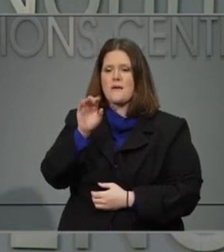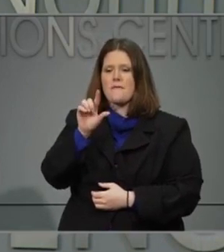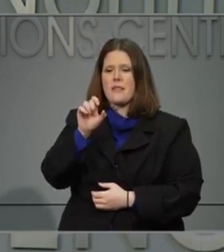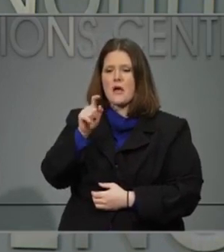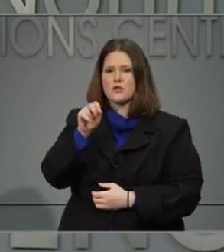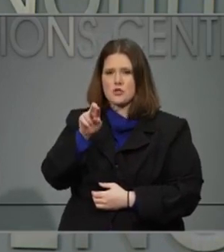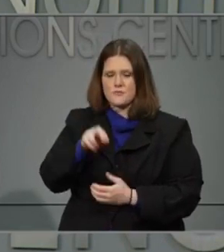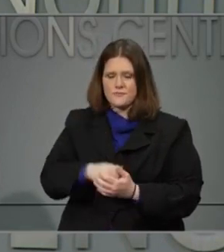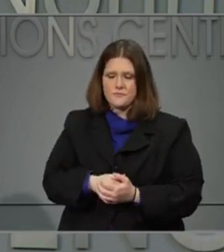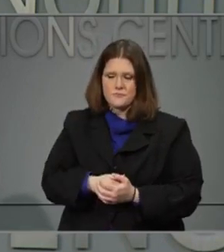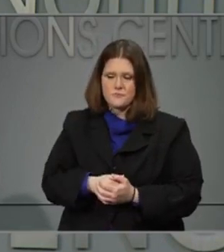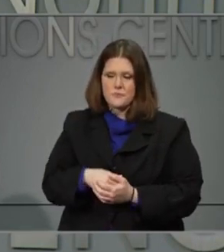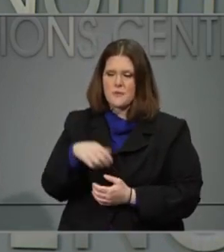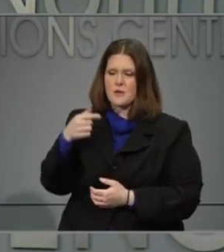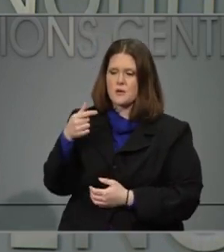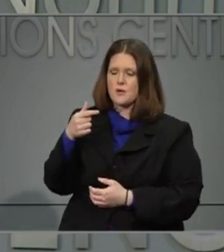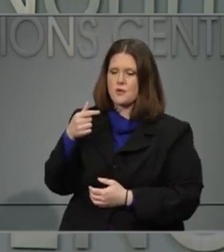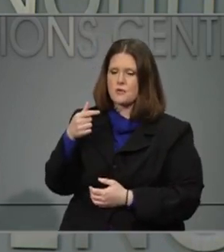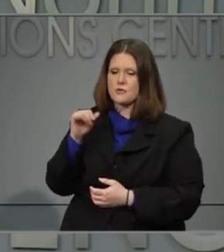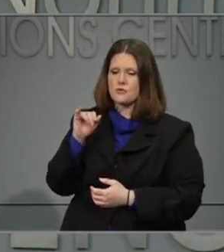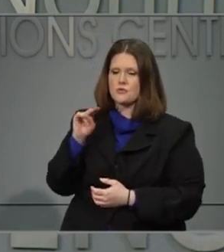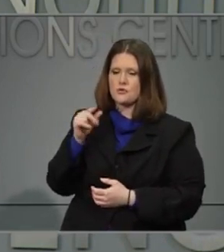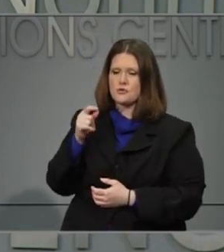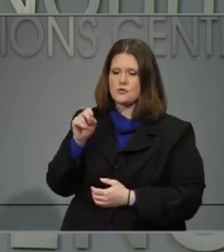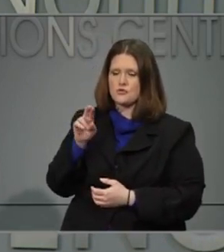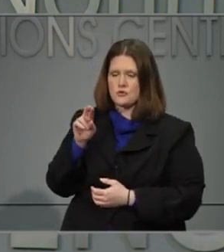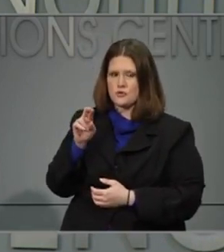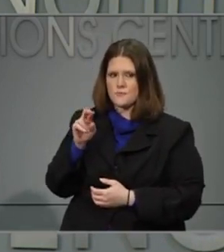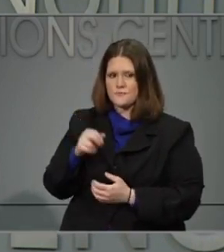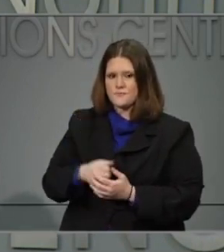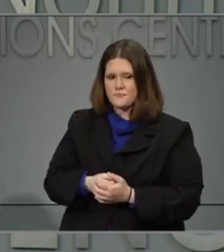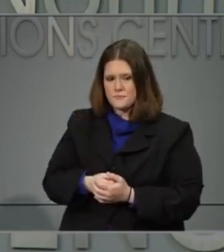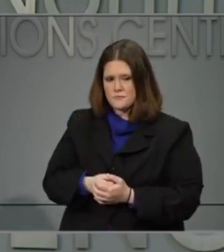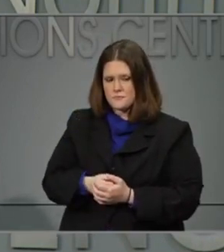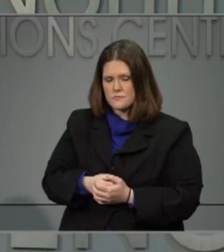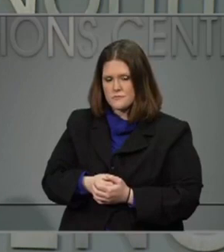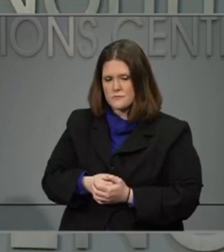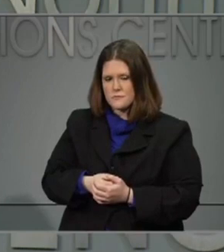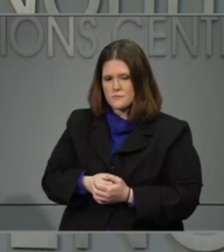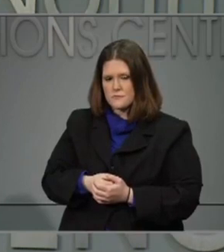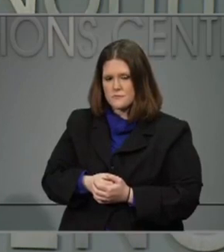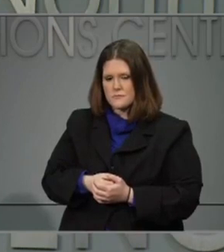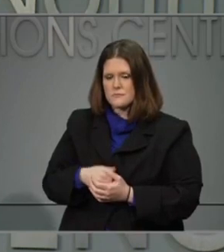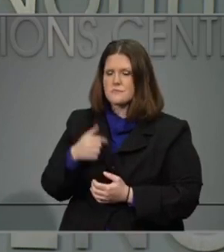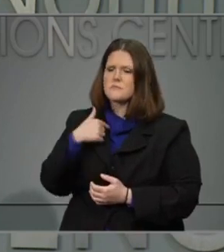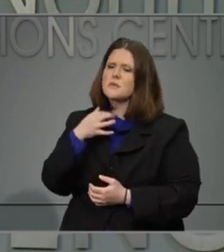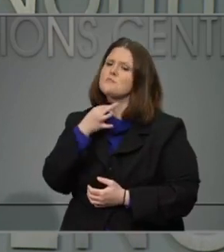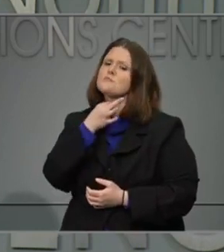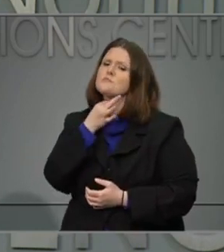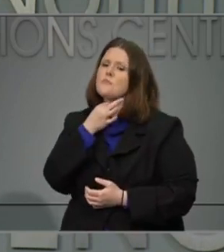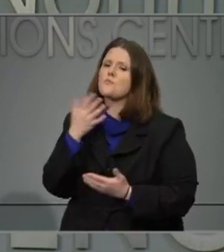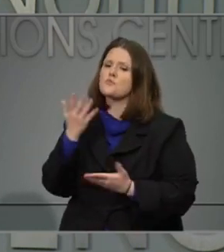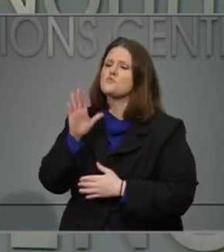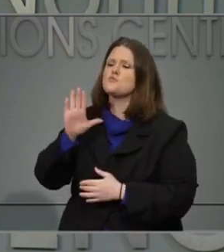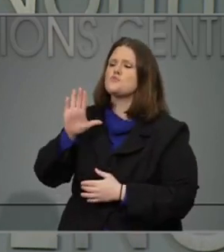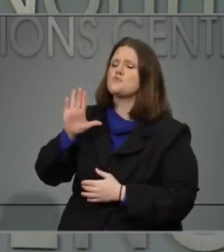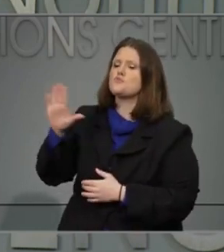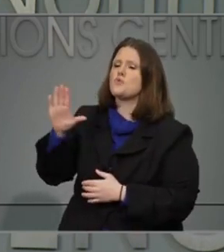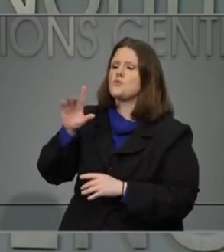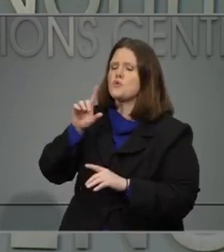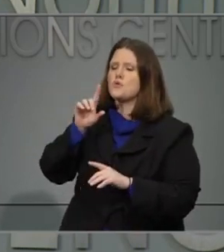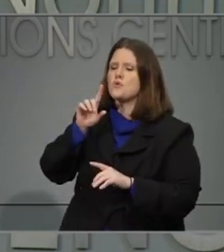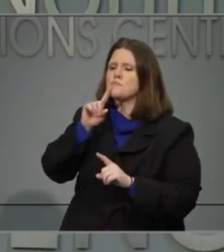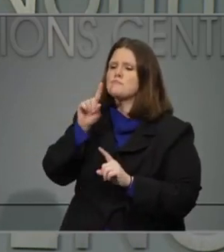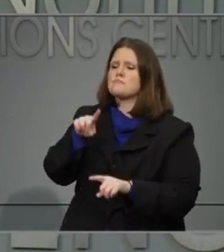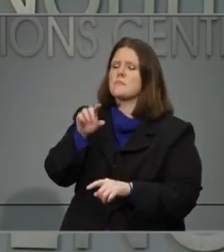Hi Governor, this is Ginger Livingston with Daily Reflector. I would like to get your reaction to Carteret